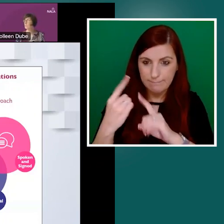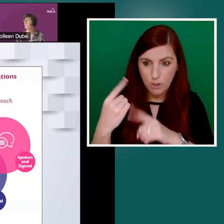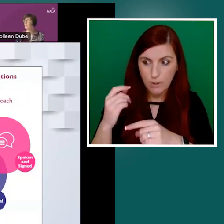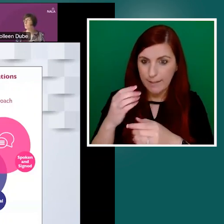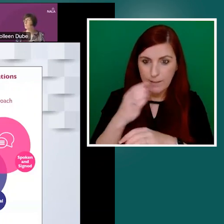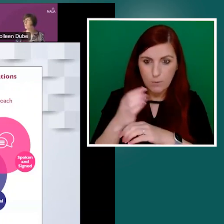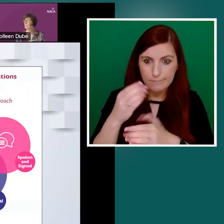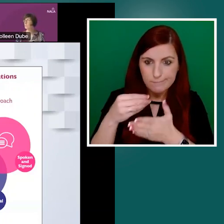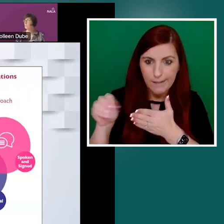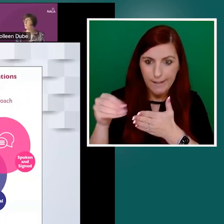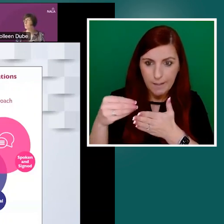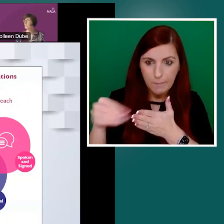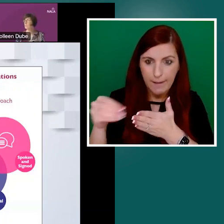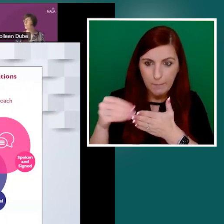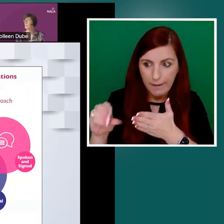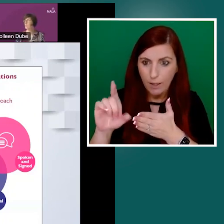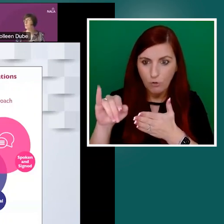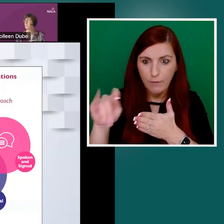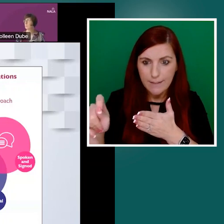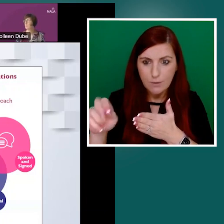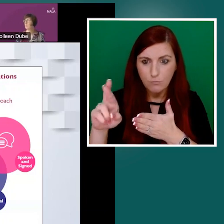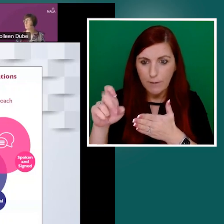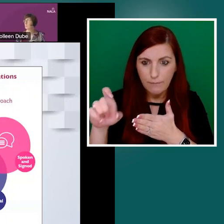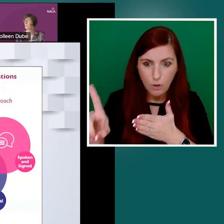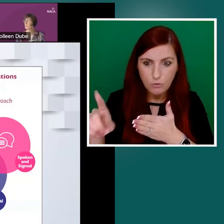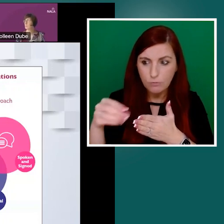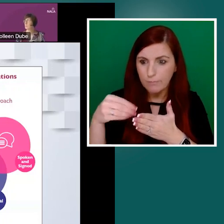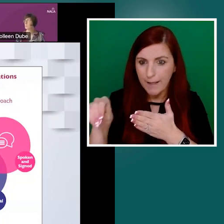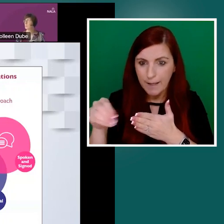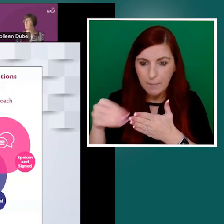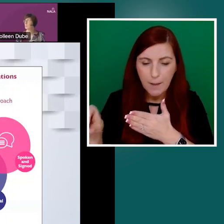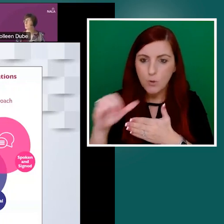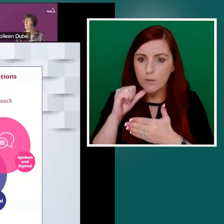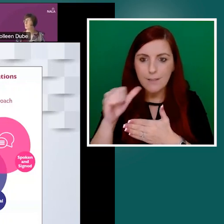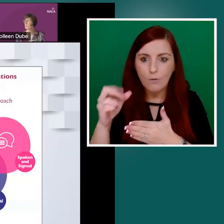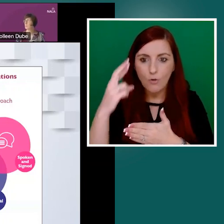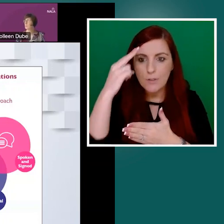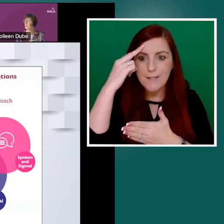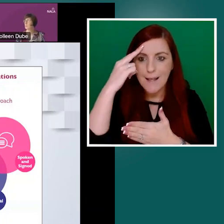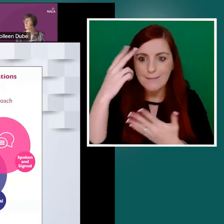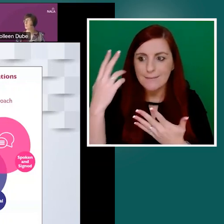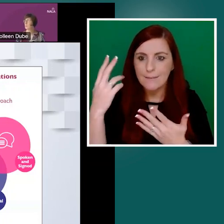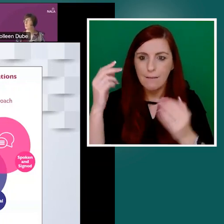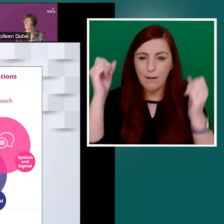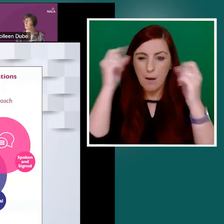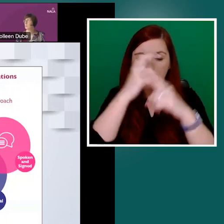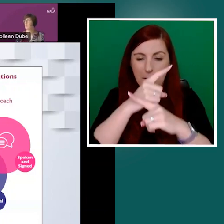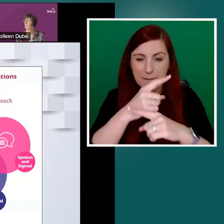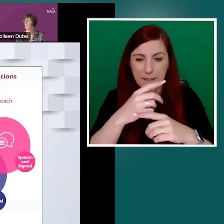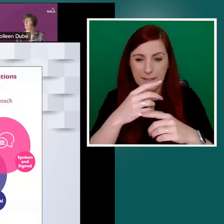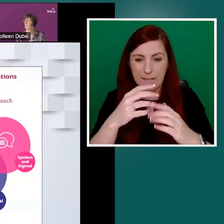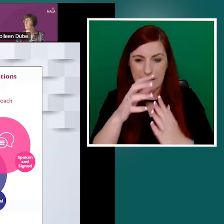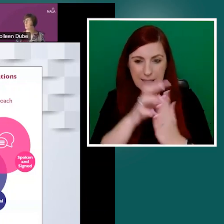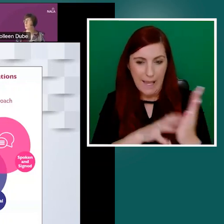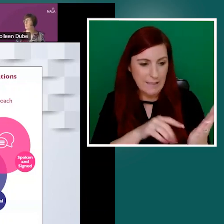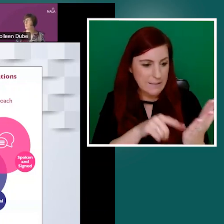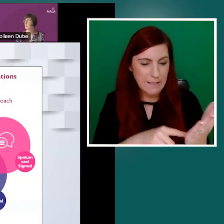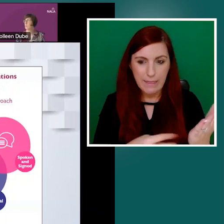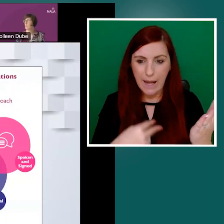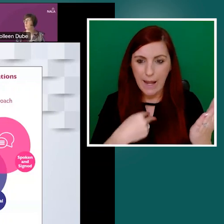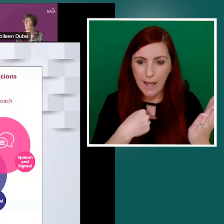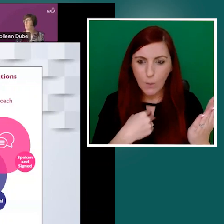understand the complicated text, the terminology, the small print, and all of that that was causing her difficulty.